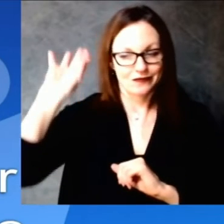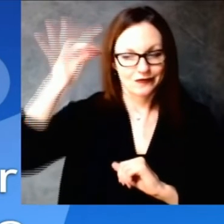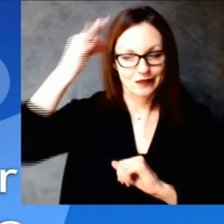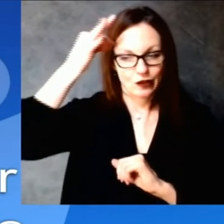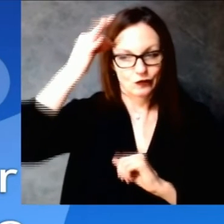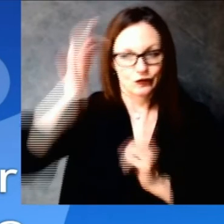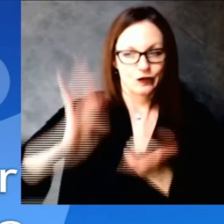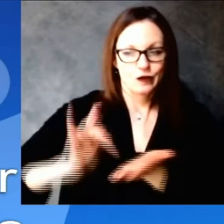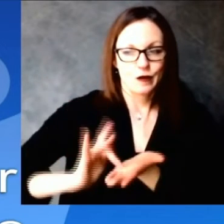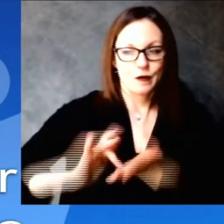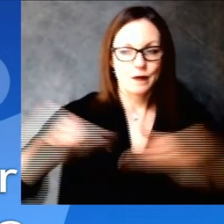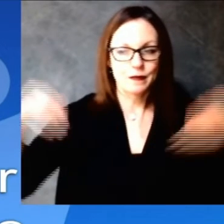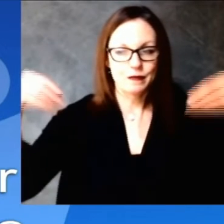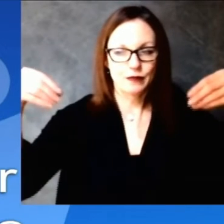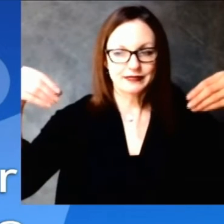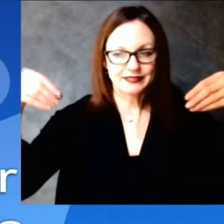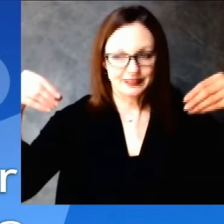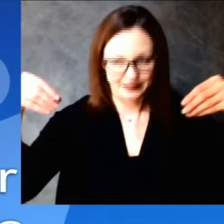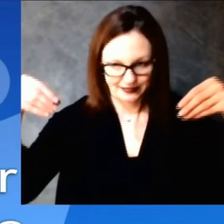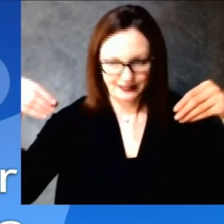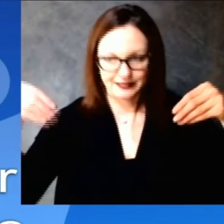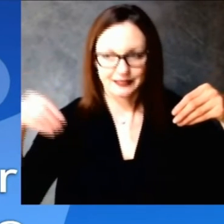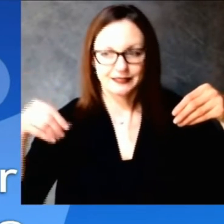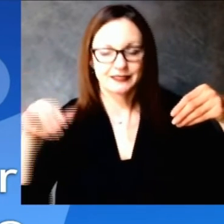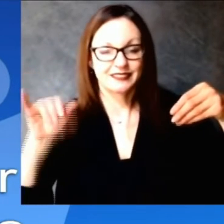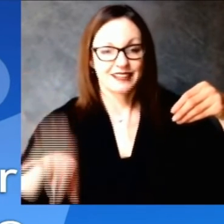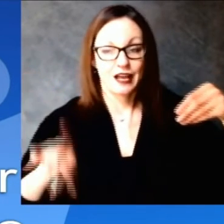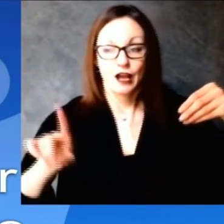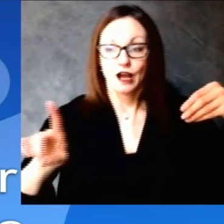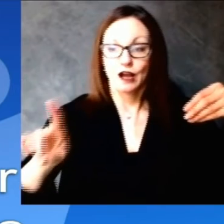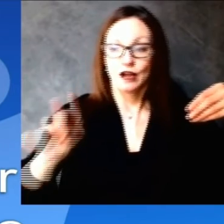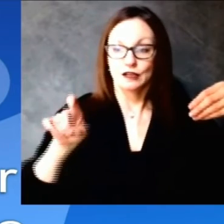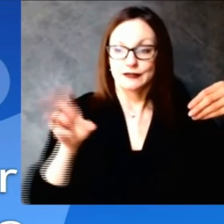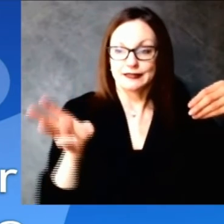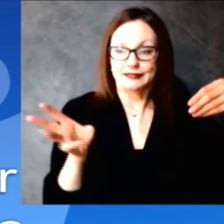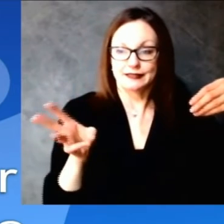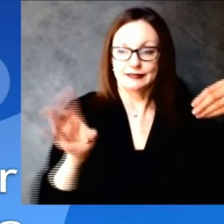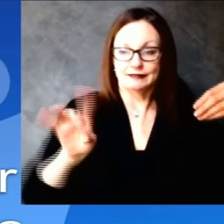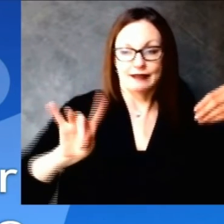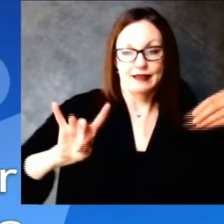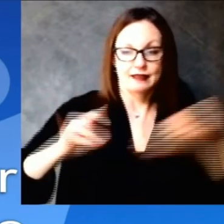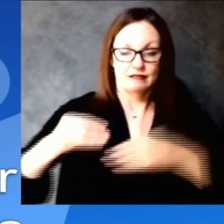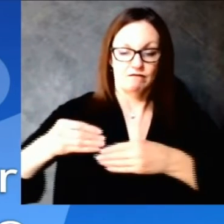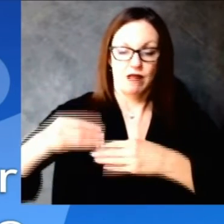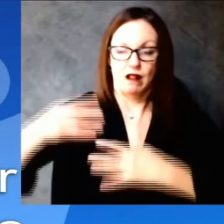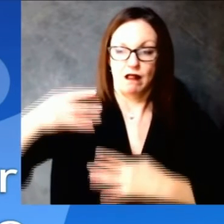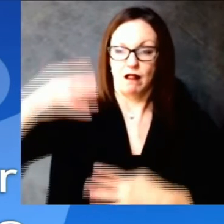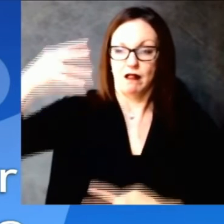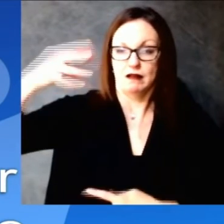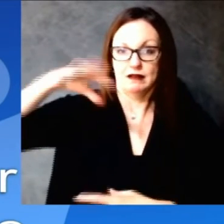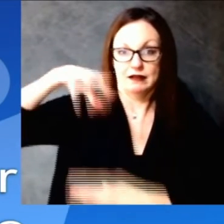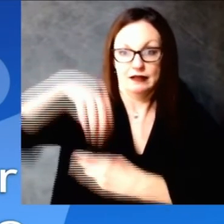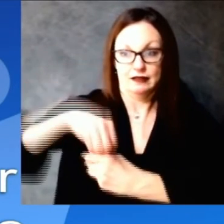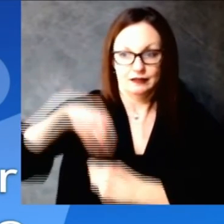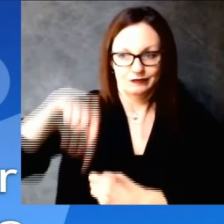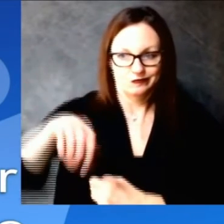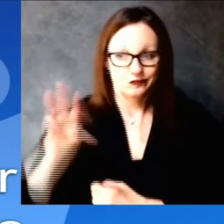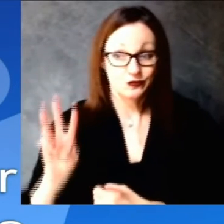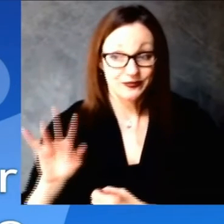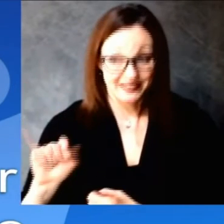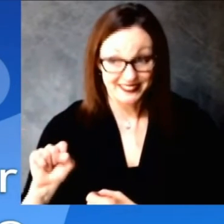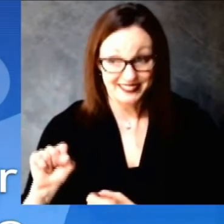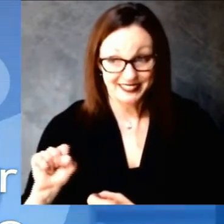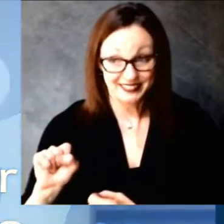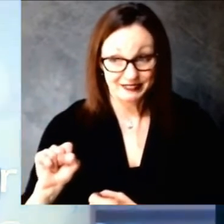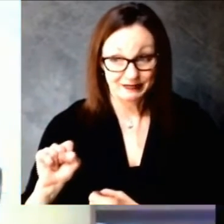partner in the program in the next phases to come or is each state only allowed one pharmacy partner dr shower would you like